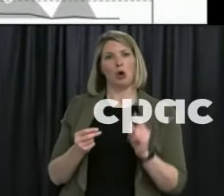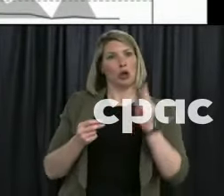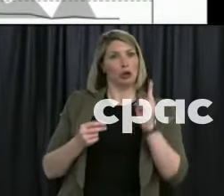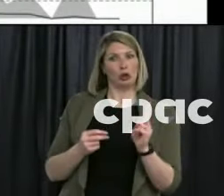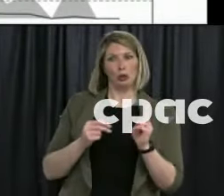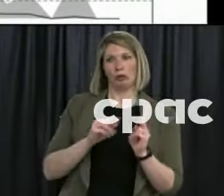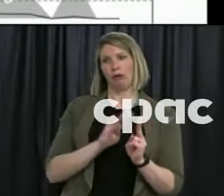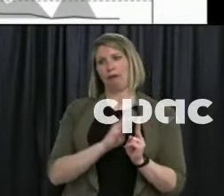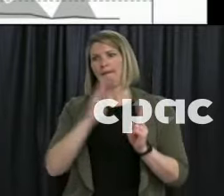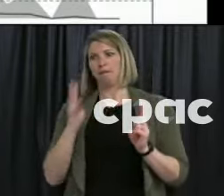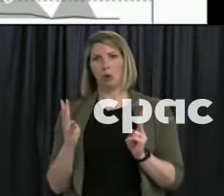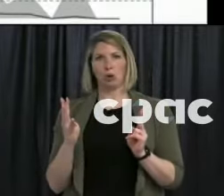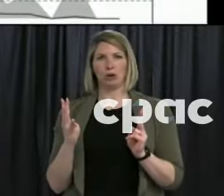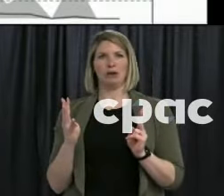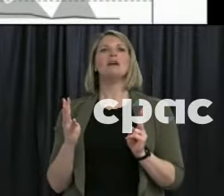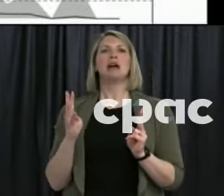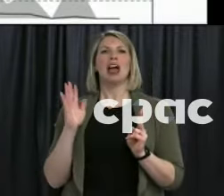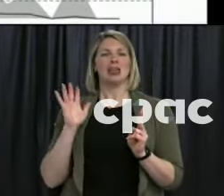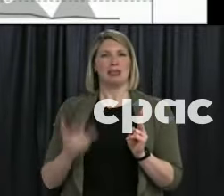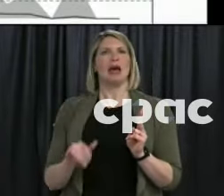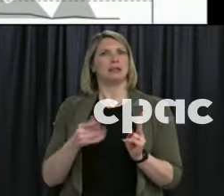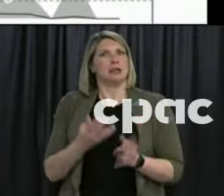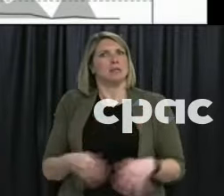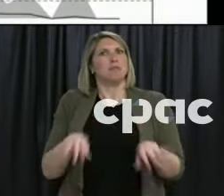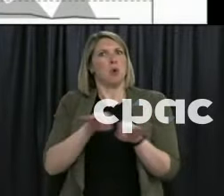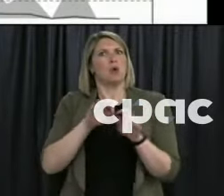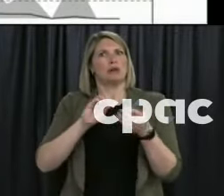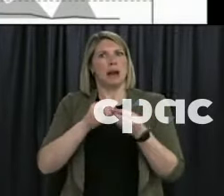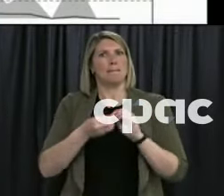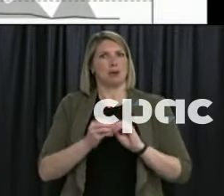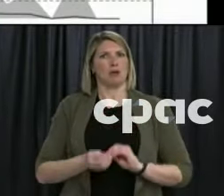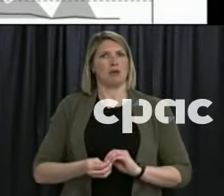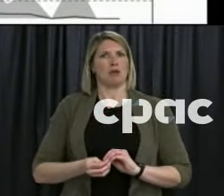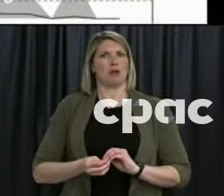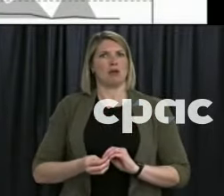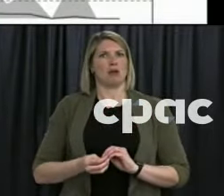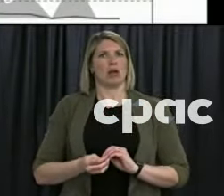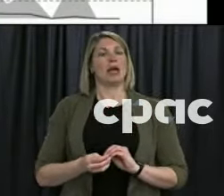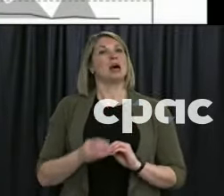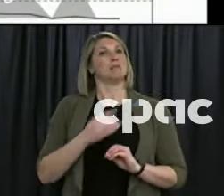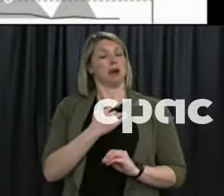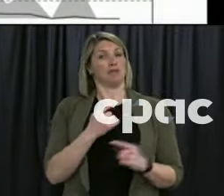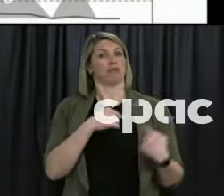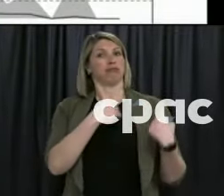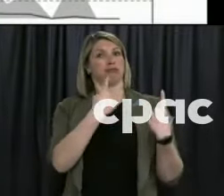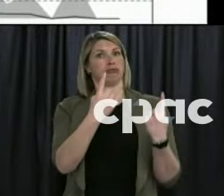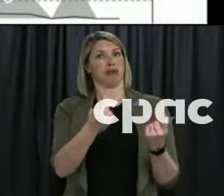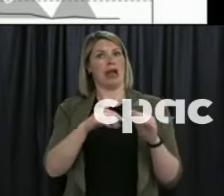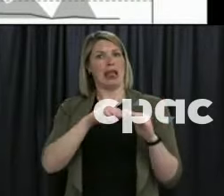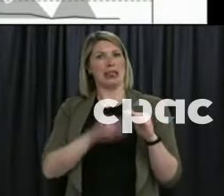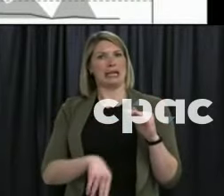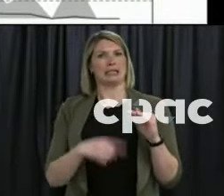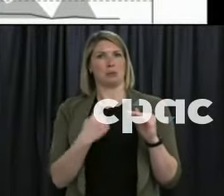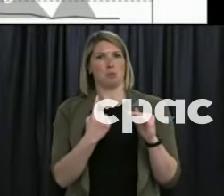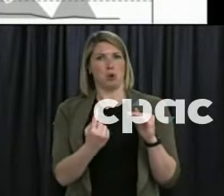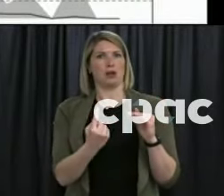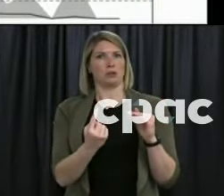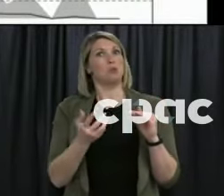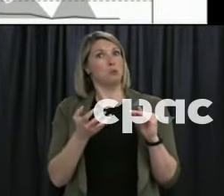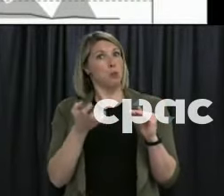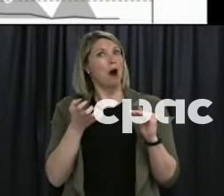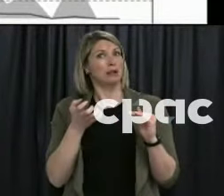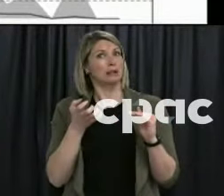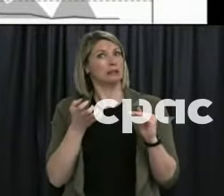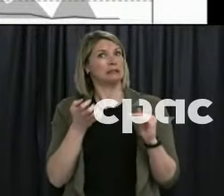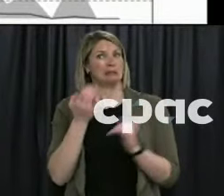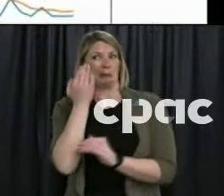And this is exactly what's happened. And since mid-February, we have persistently had an effective reproduction number less than